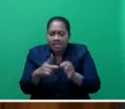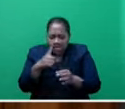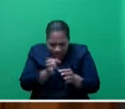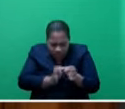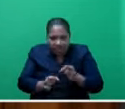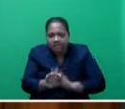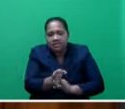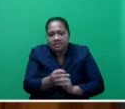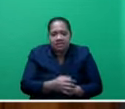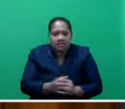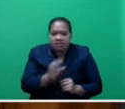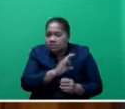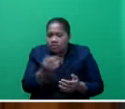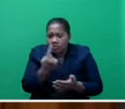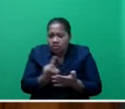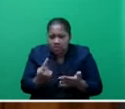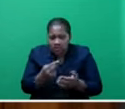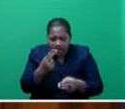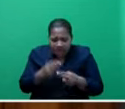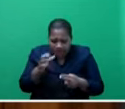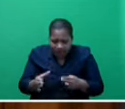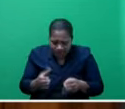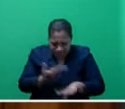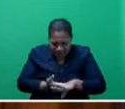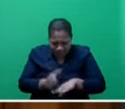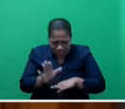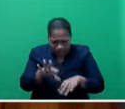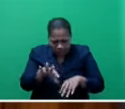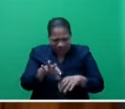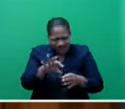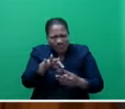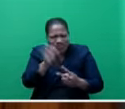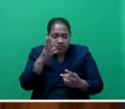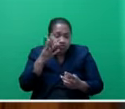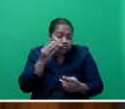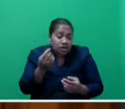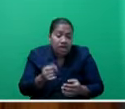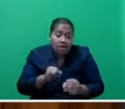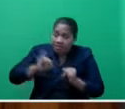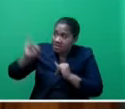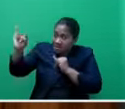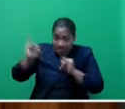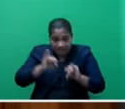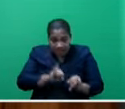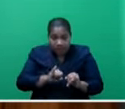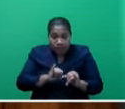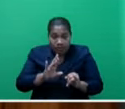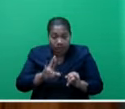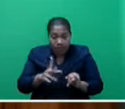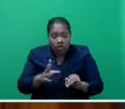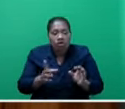providing not only farmers with a new viable alternative to sugar and an import substitute to cotton and polyester,